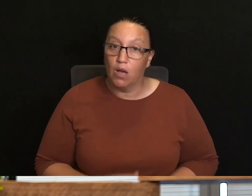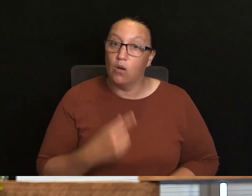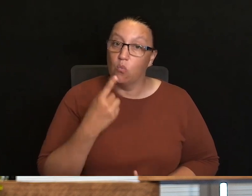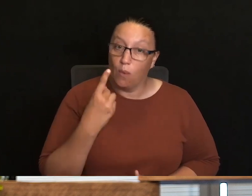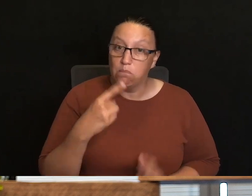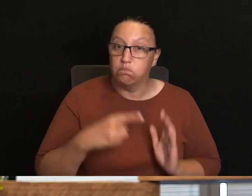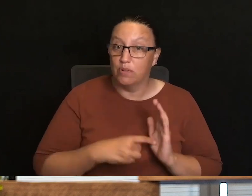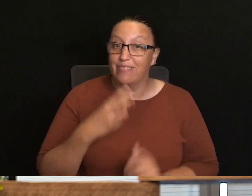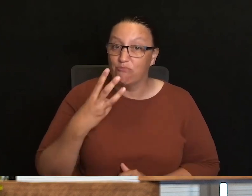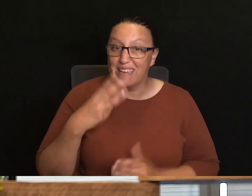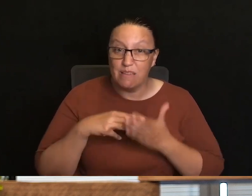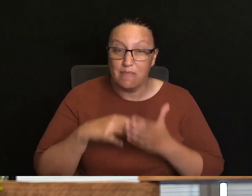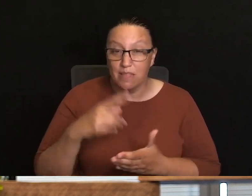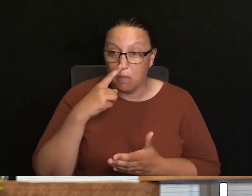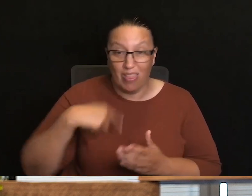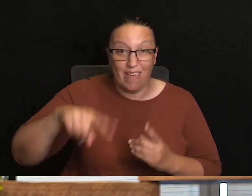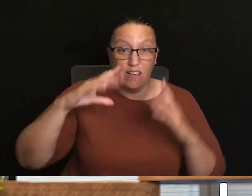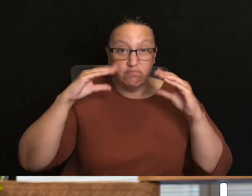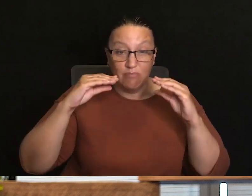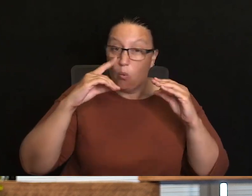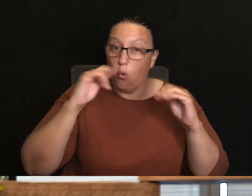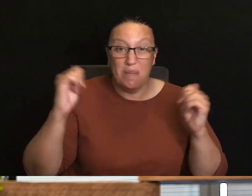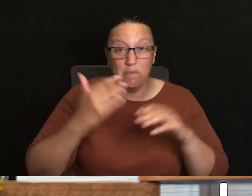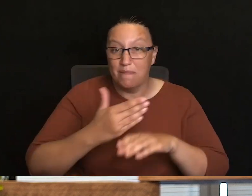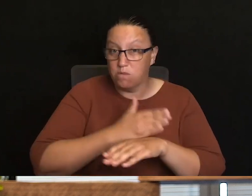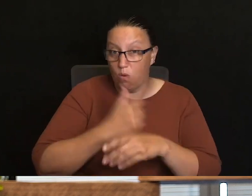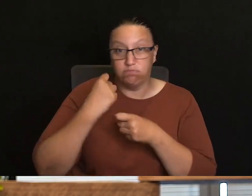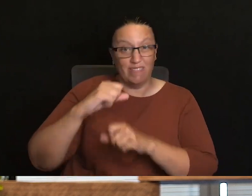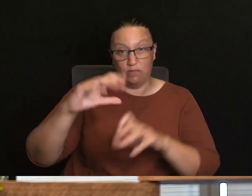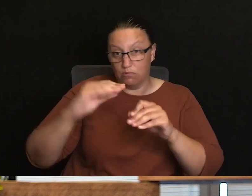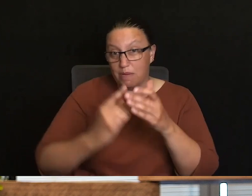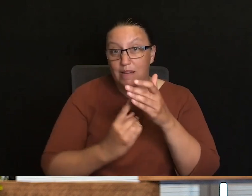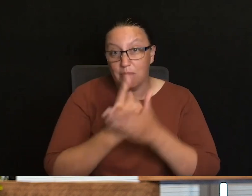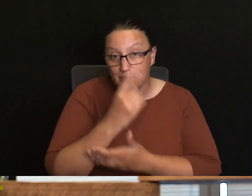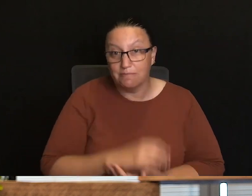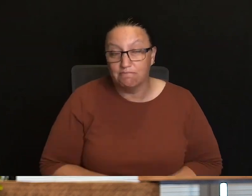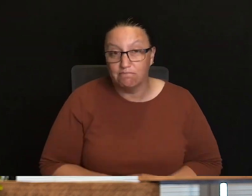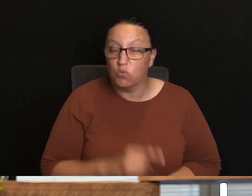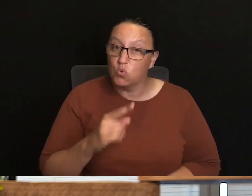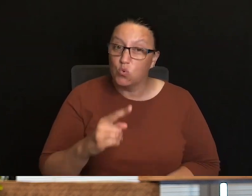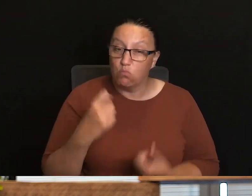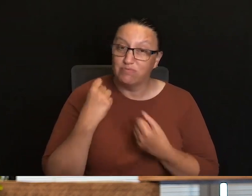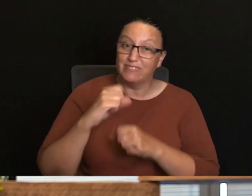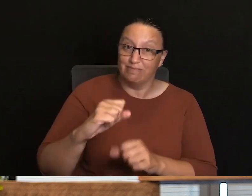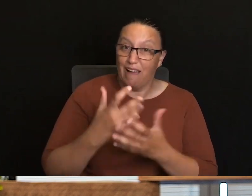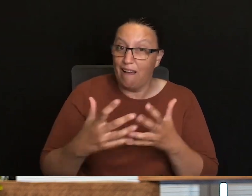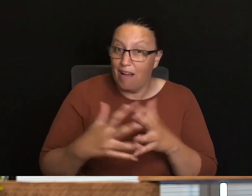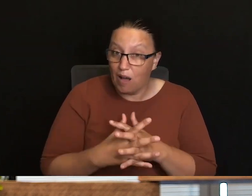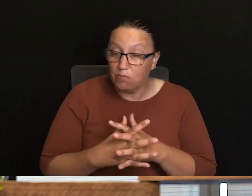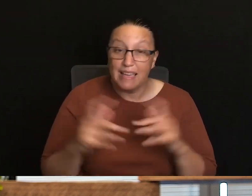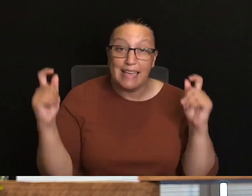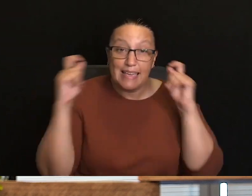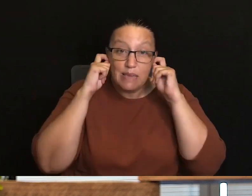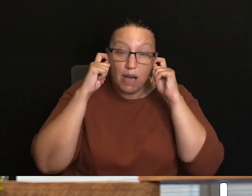their hearing loss may have been preventable. You can help to protect your hearing by keeping the volume down on your earbuds,